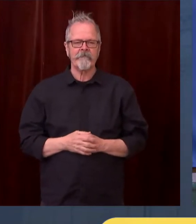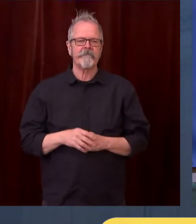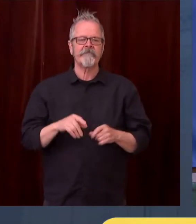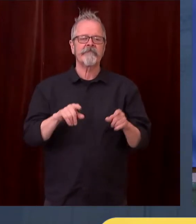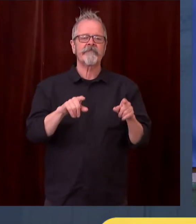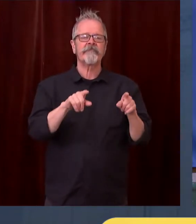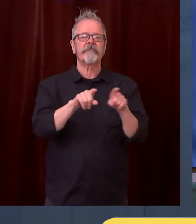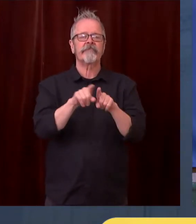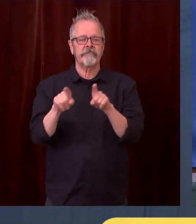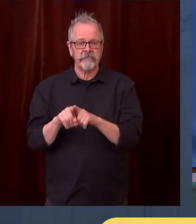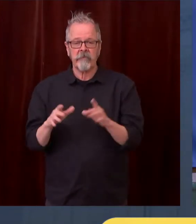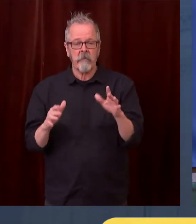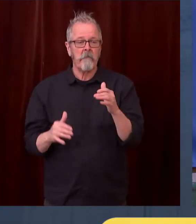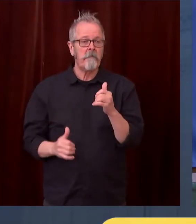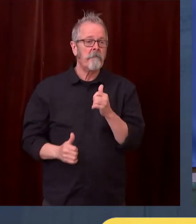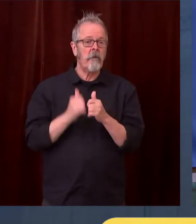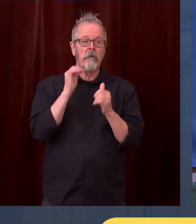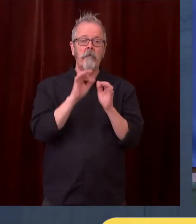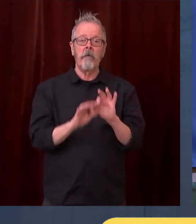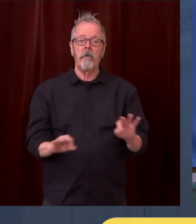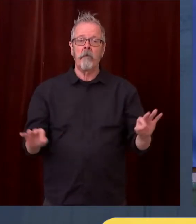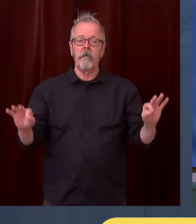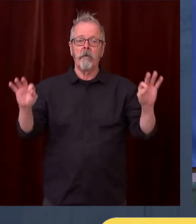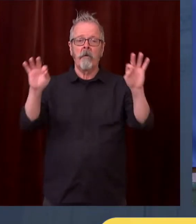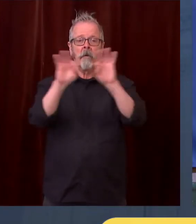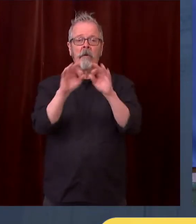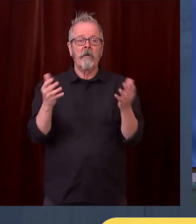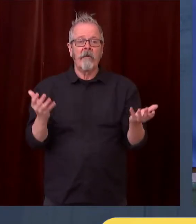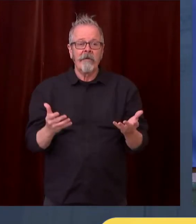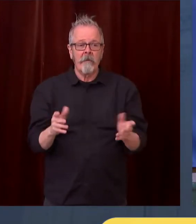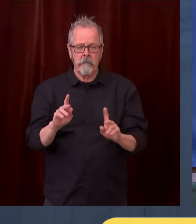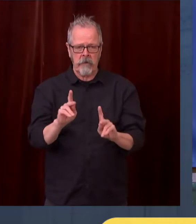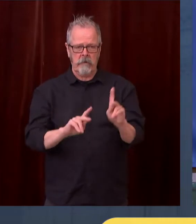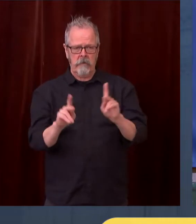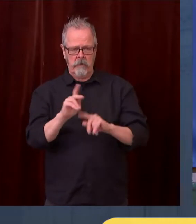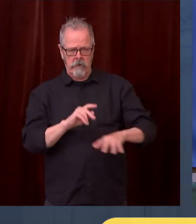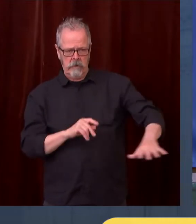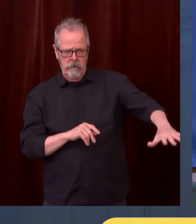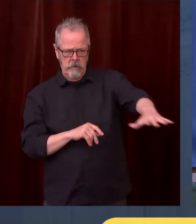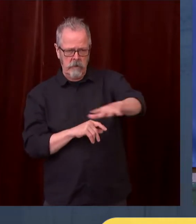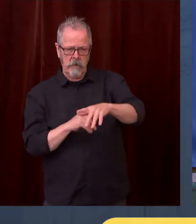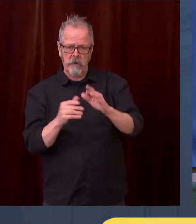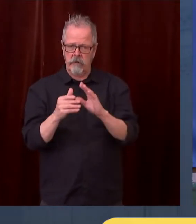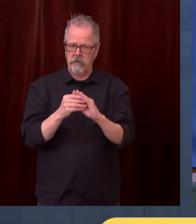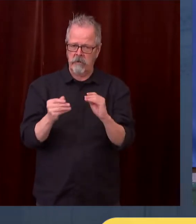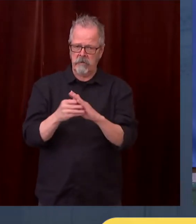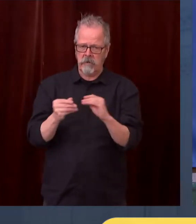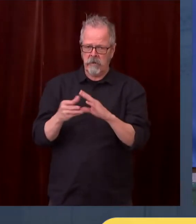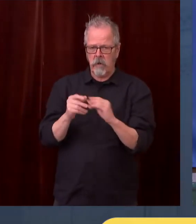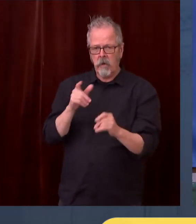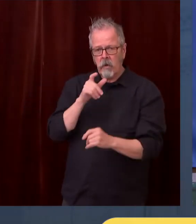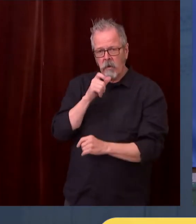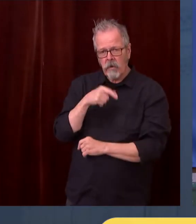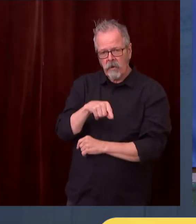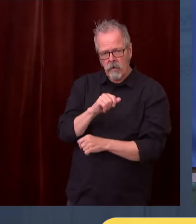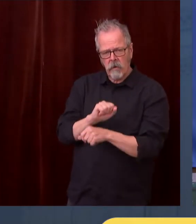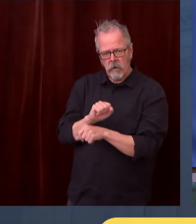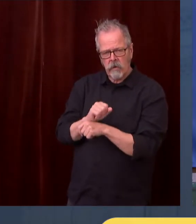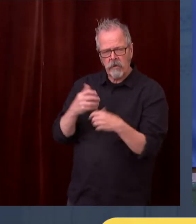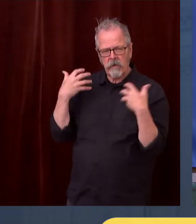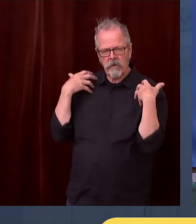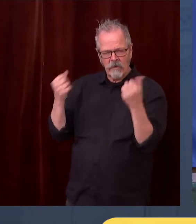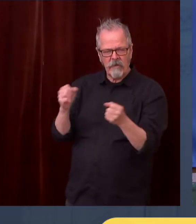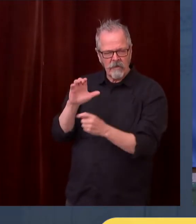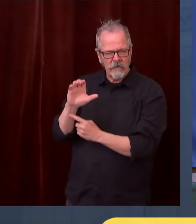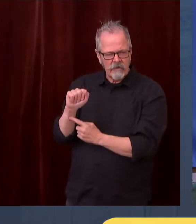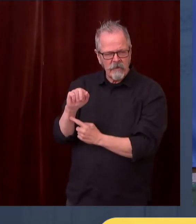more vocal, and that's our health care professionals. These are the people that people trust, which is our own physicians,